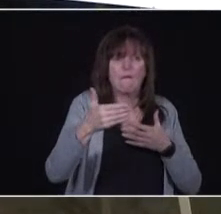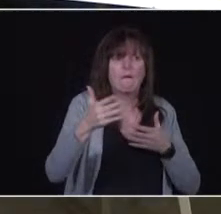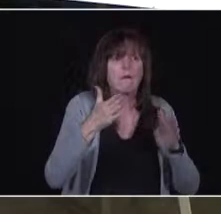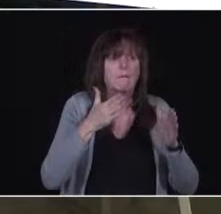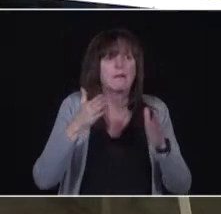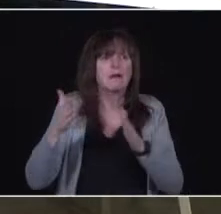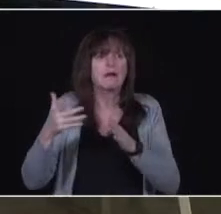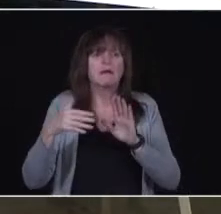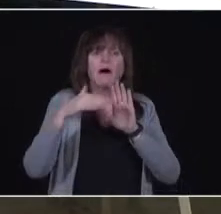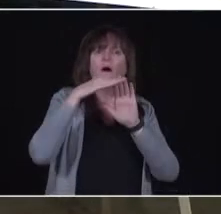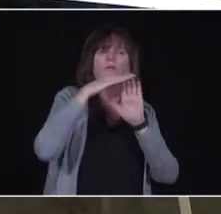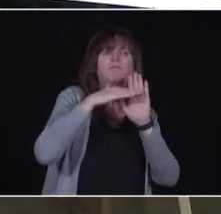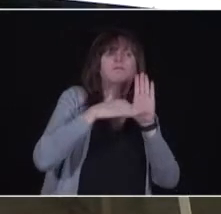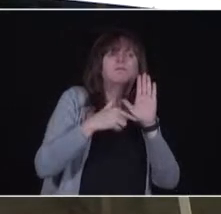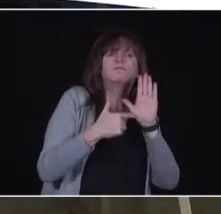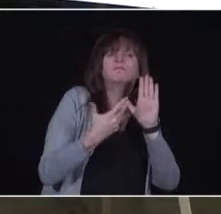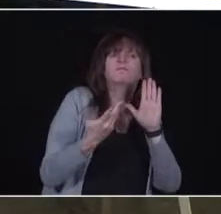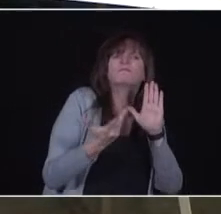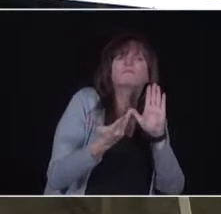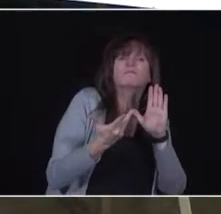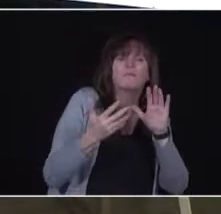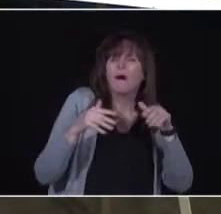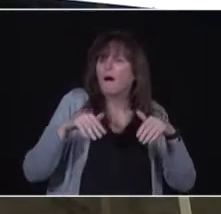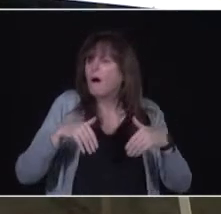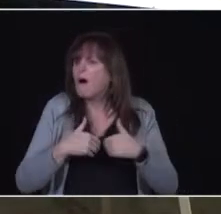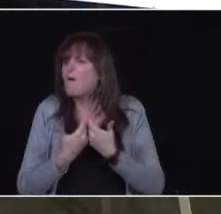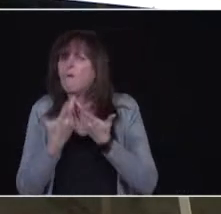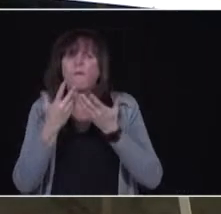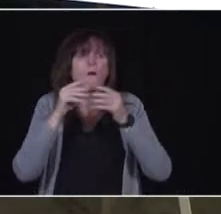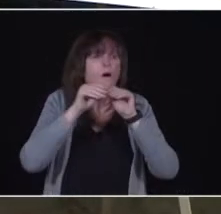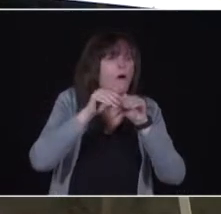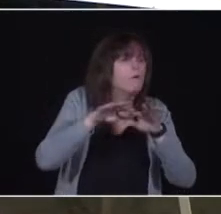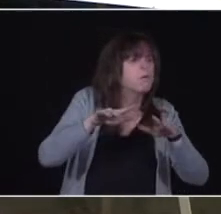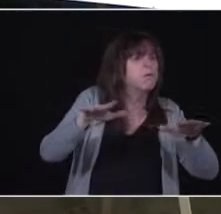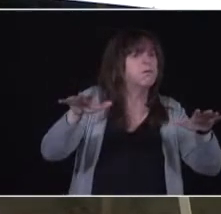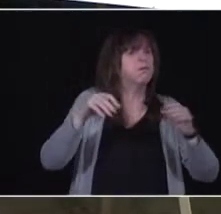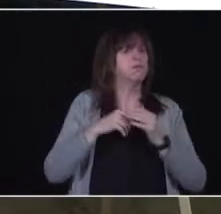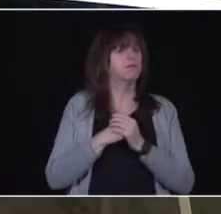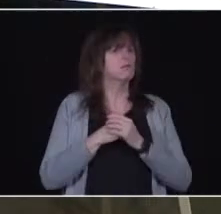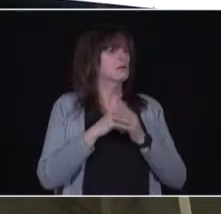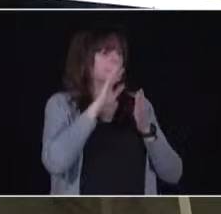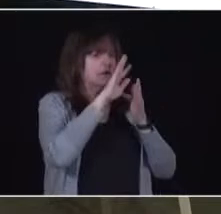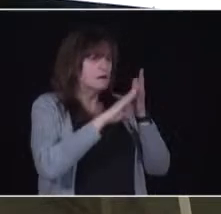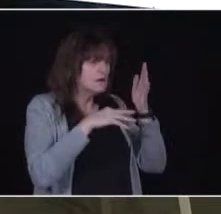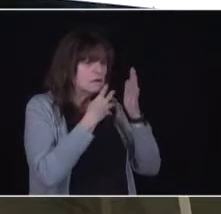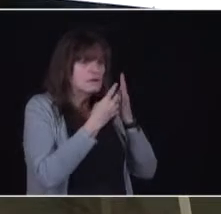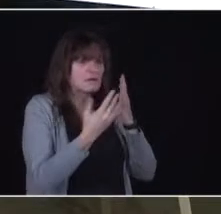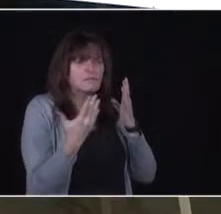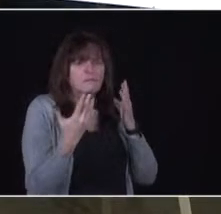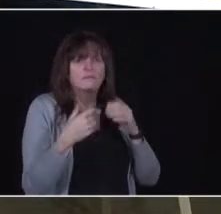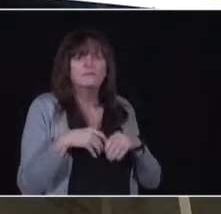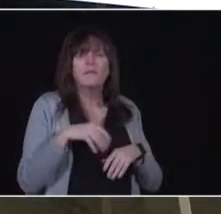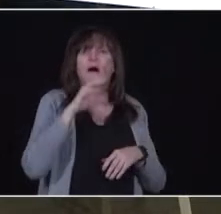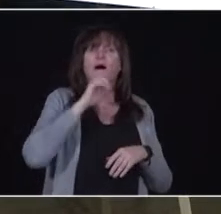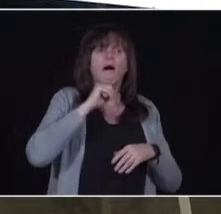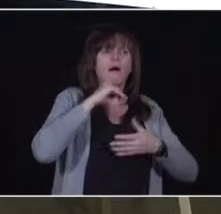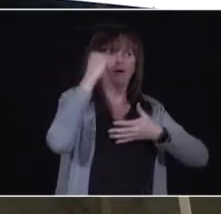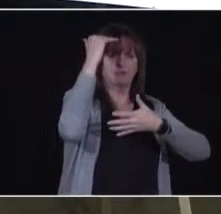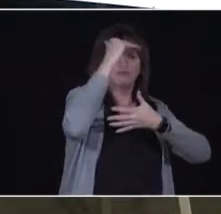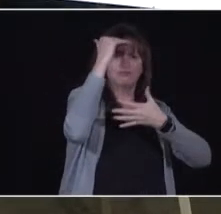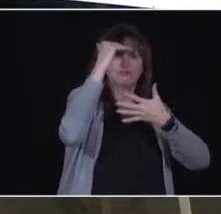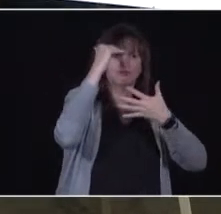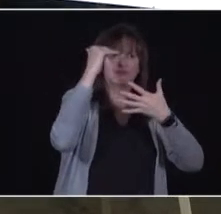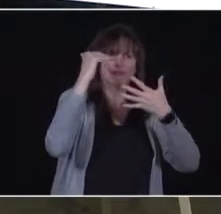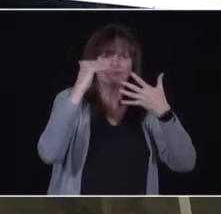out, and then talk to the calendar itself and about where the blocks of ages in particular fit in going forward based on the vaccine supply.